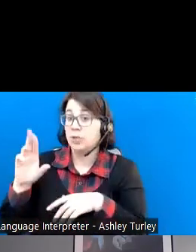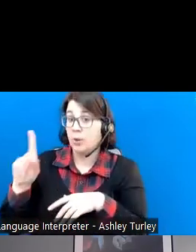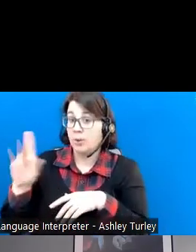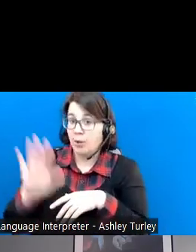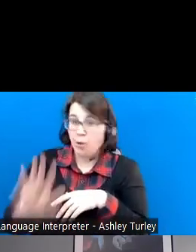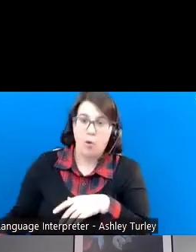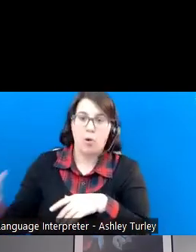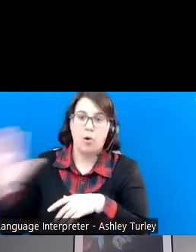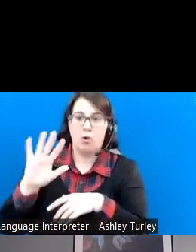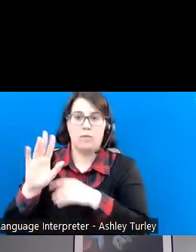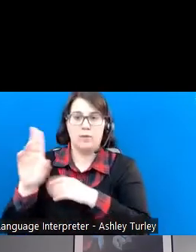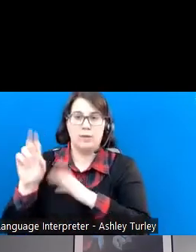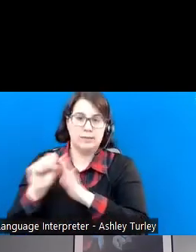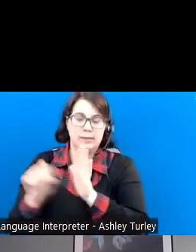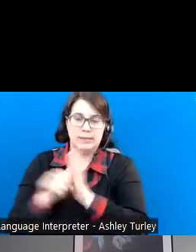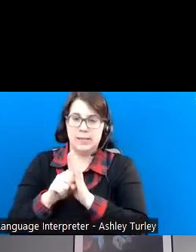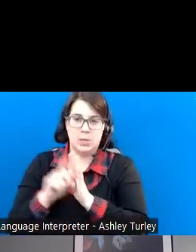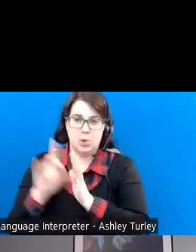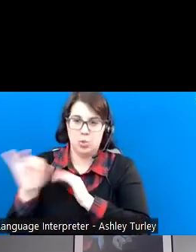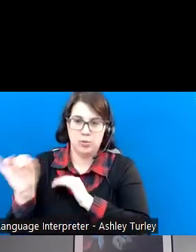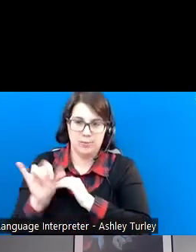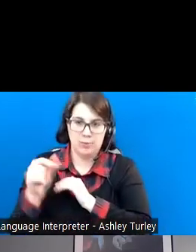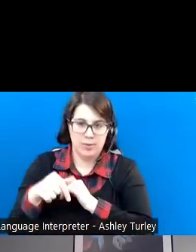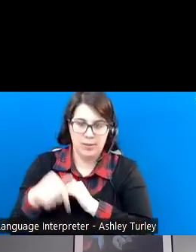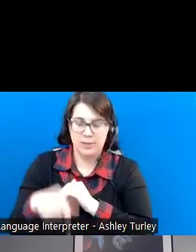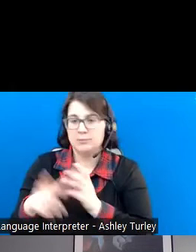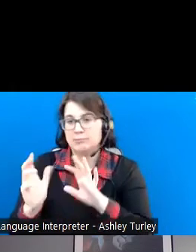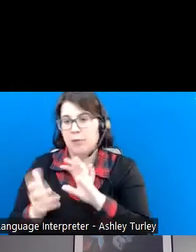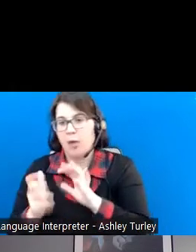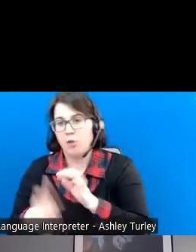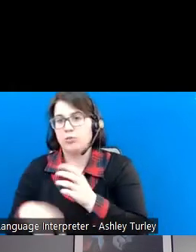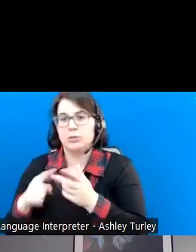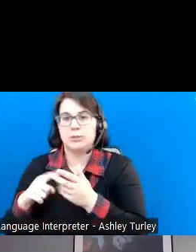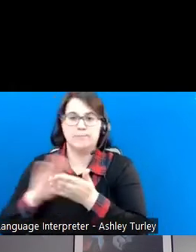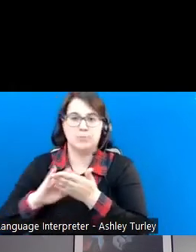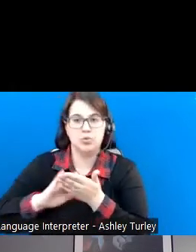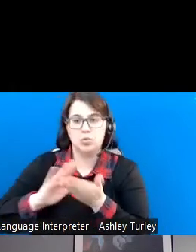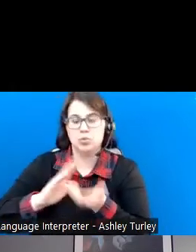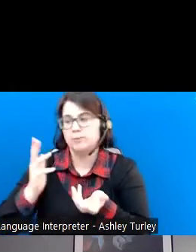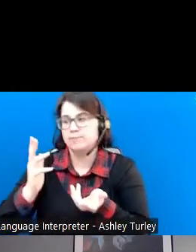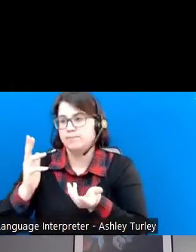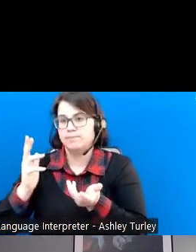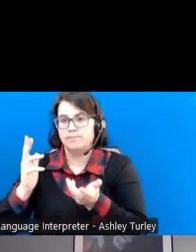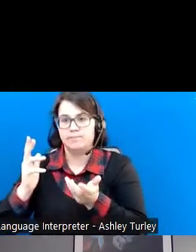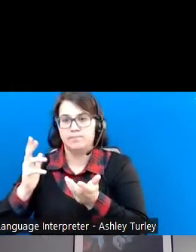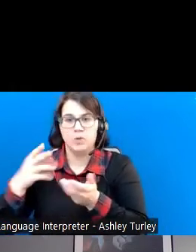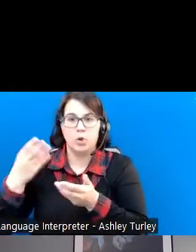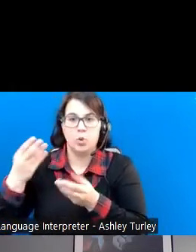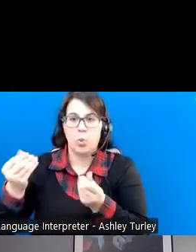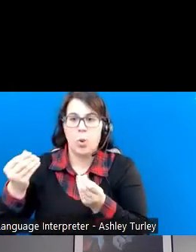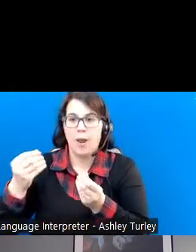the state that are doing things like this as well in regard to laundry services, custodial services, ground maintenance services.